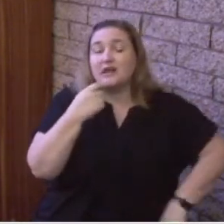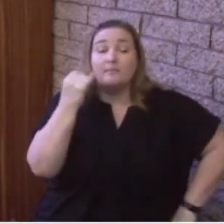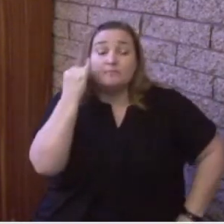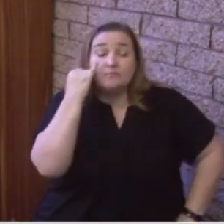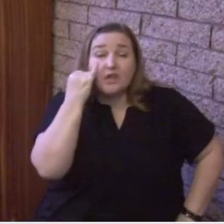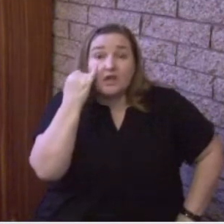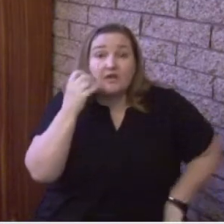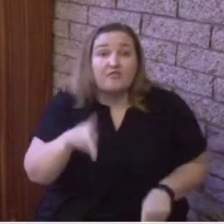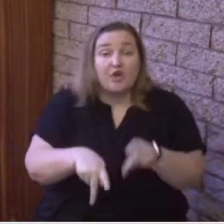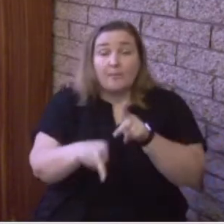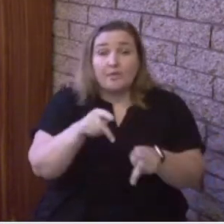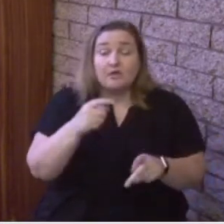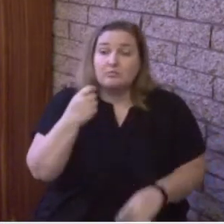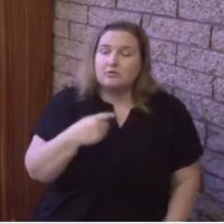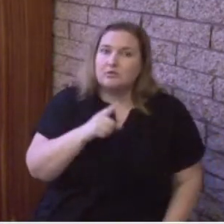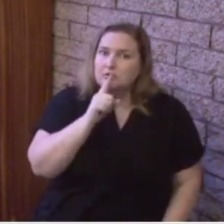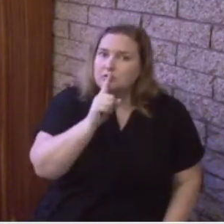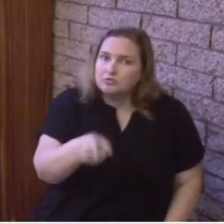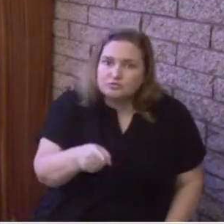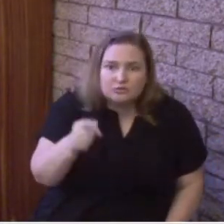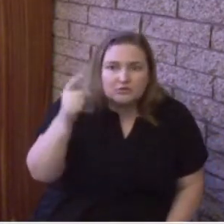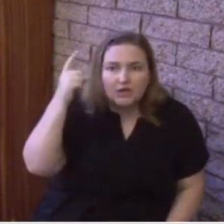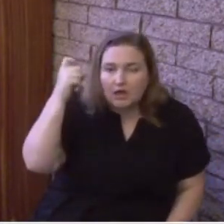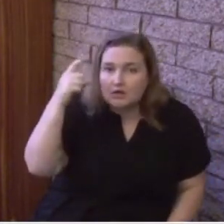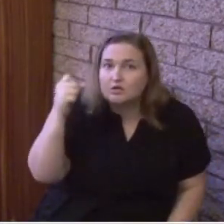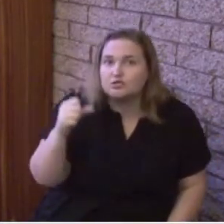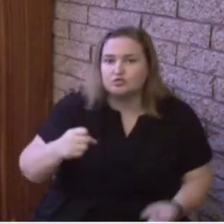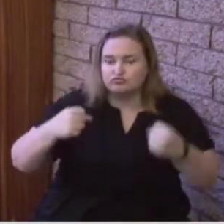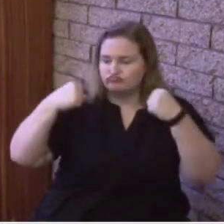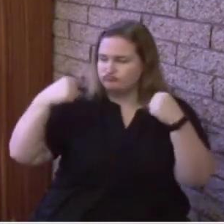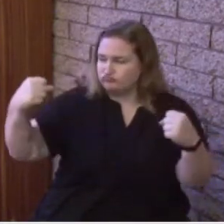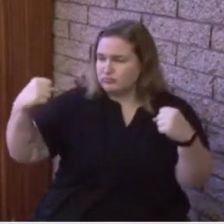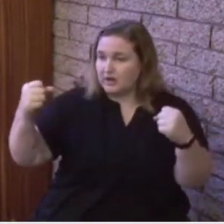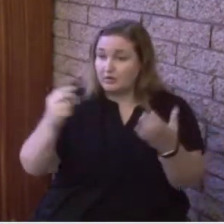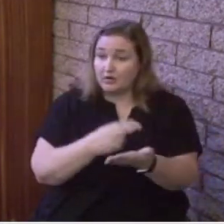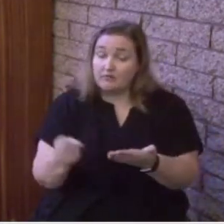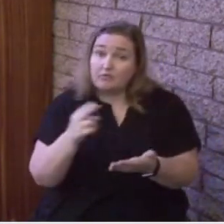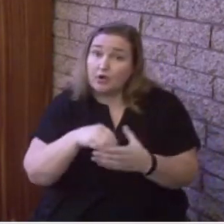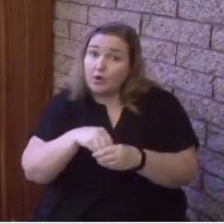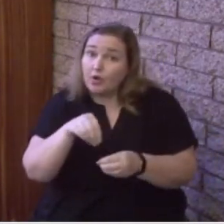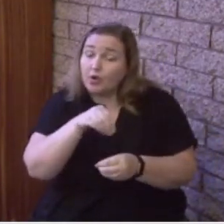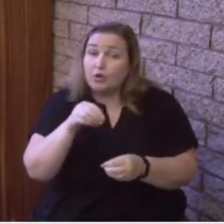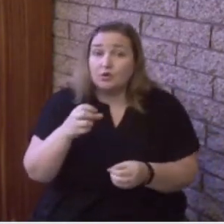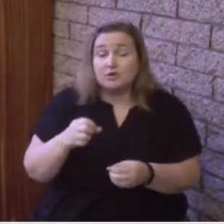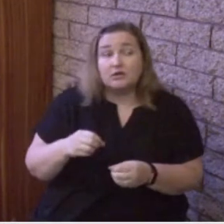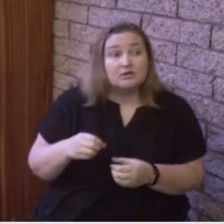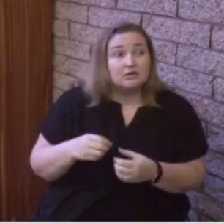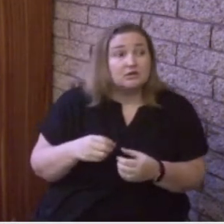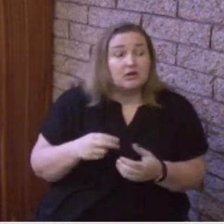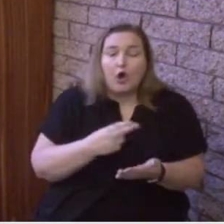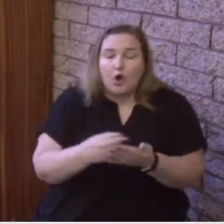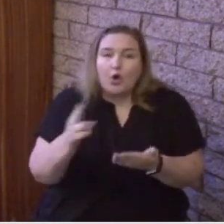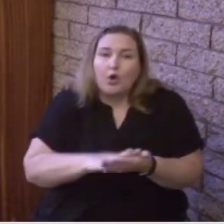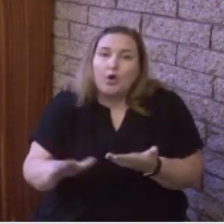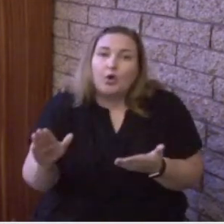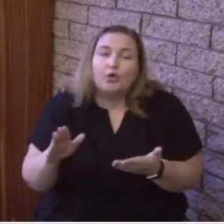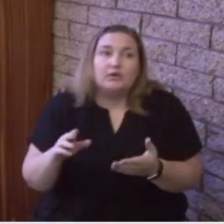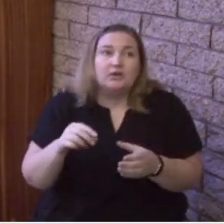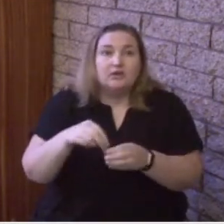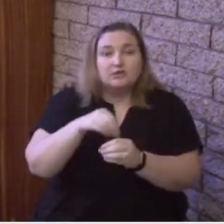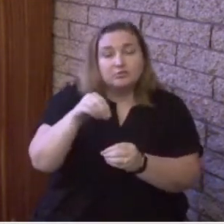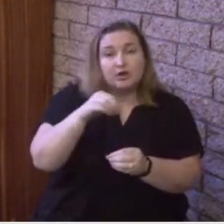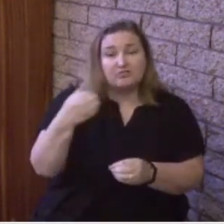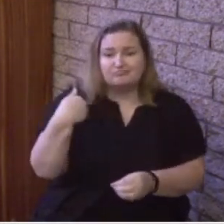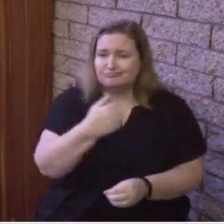presence of the Holy Spirit, we all would be better off. We all would live life